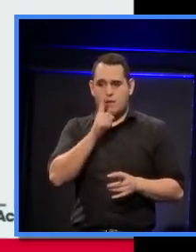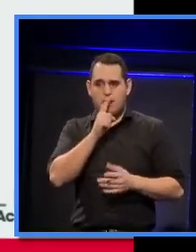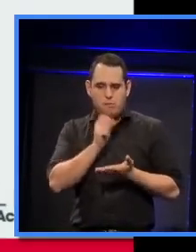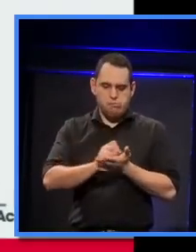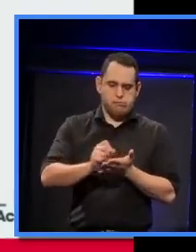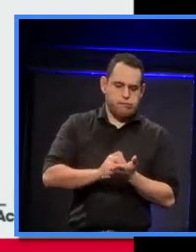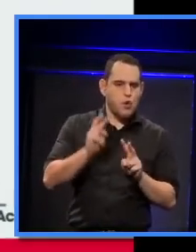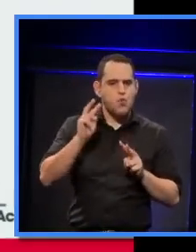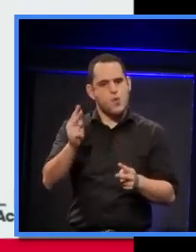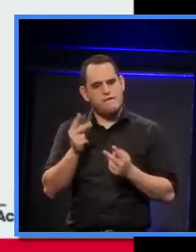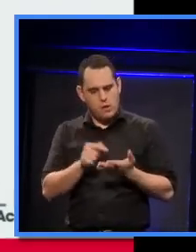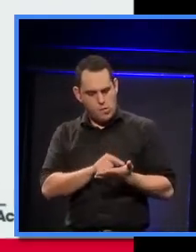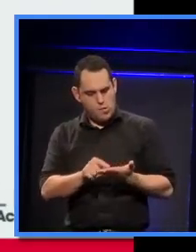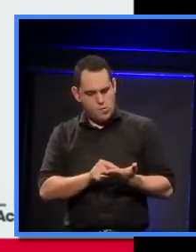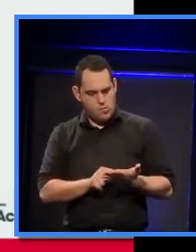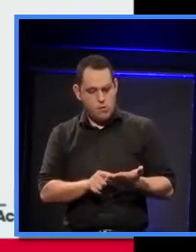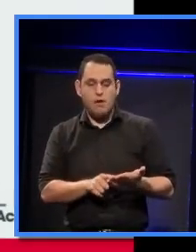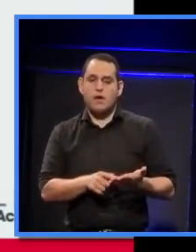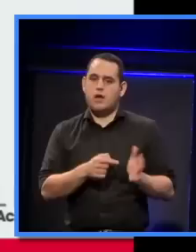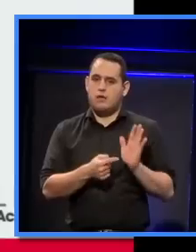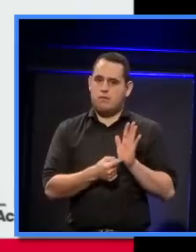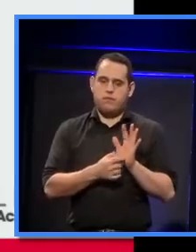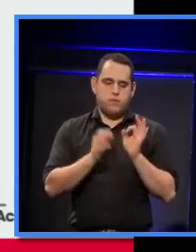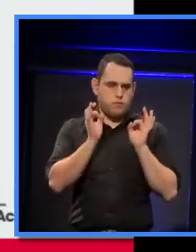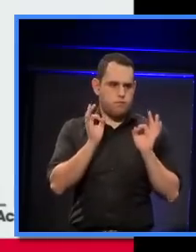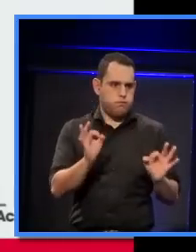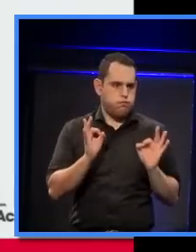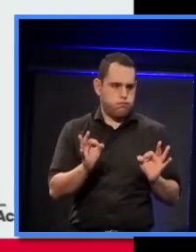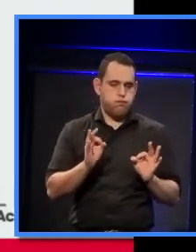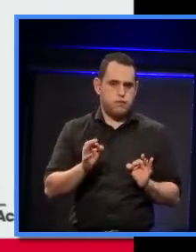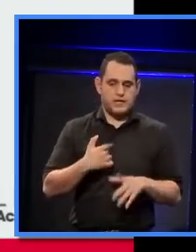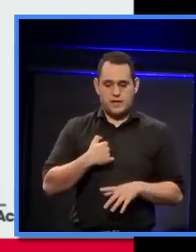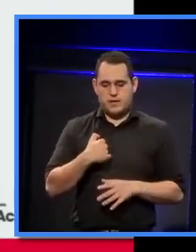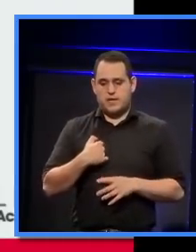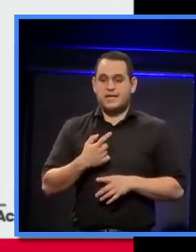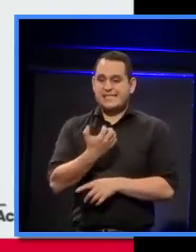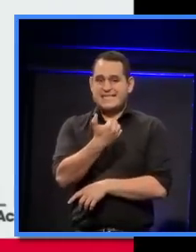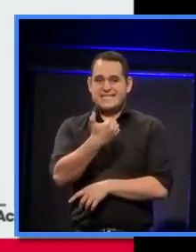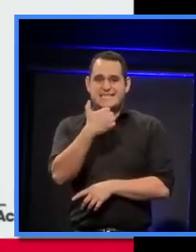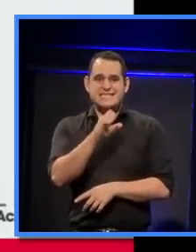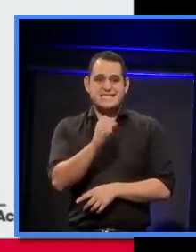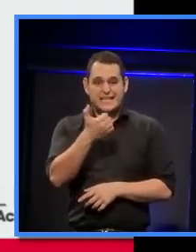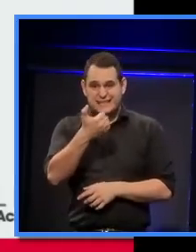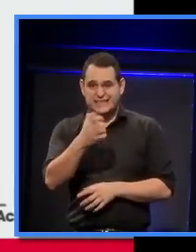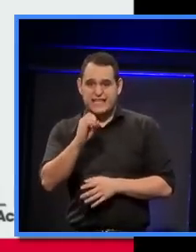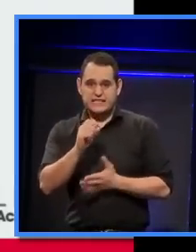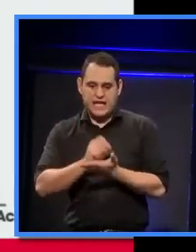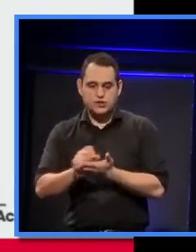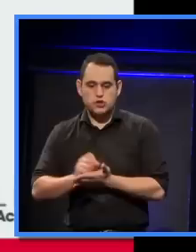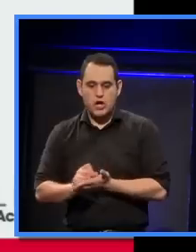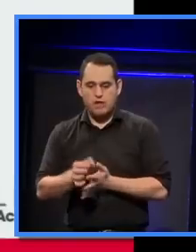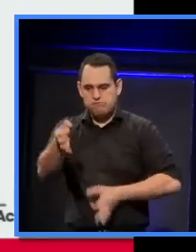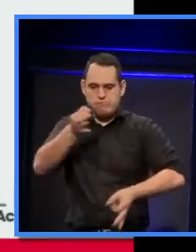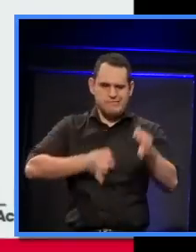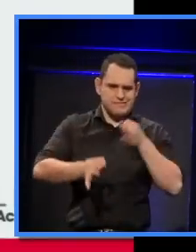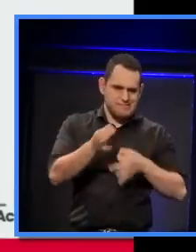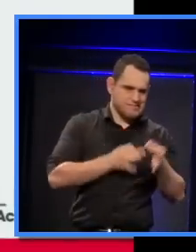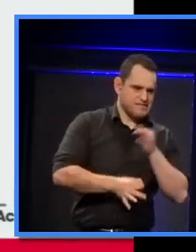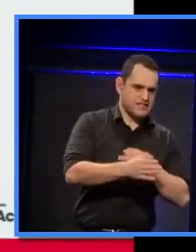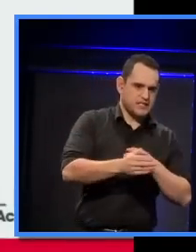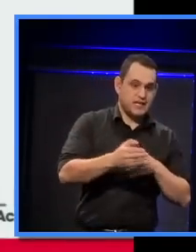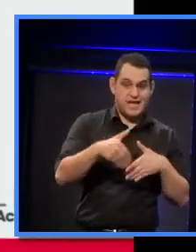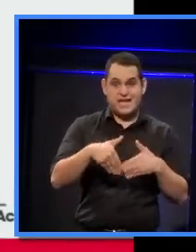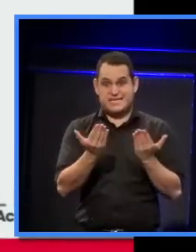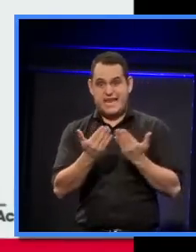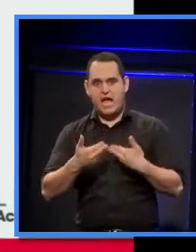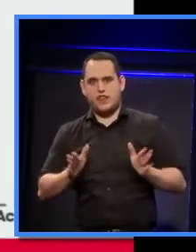was a press gallery of 60 journalists that I faced from all over the world on